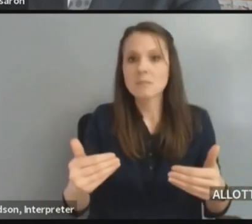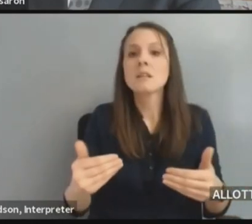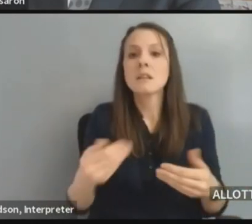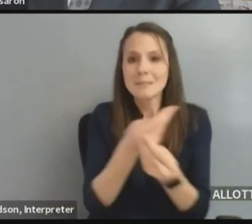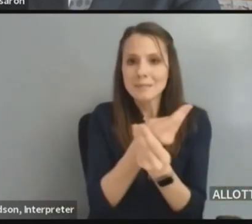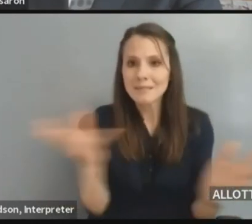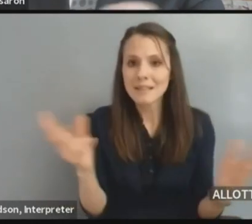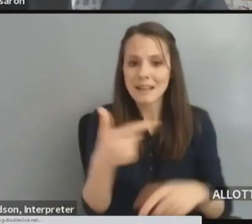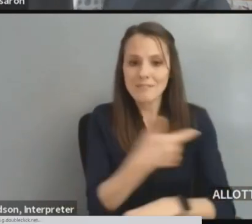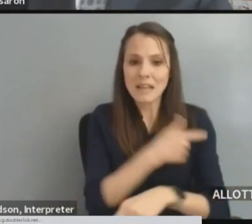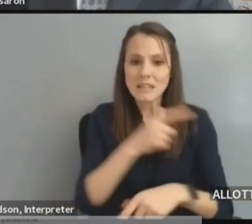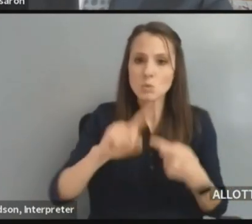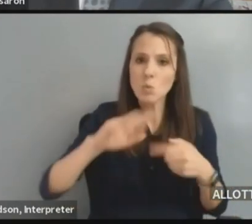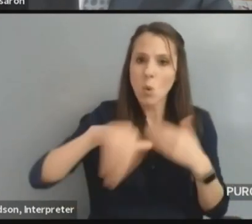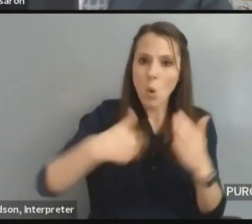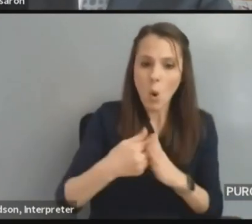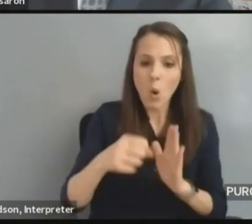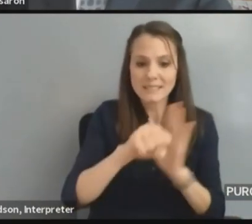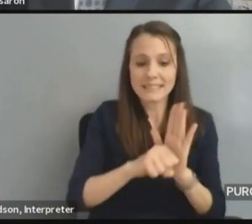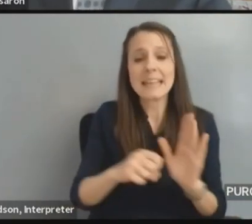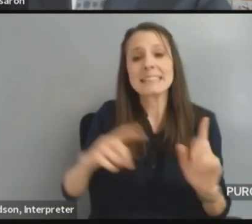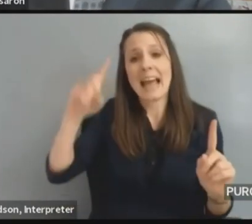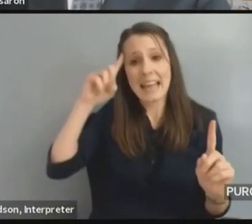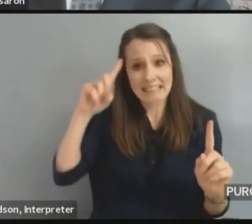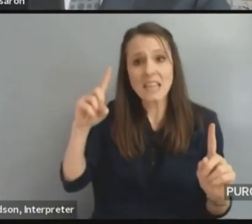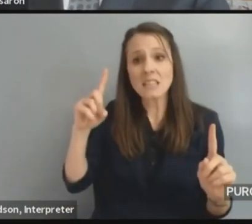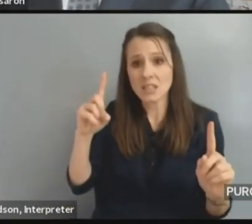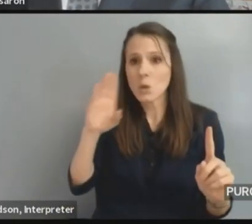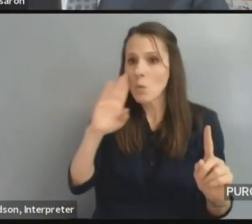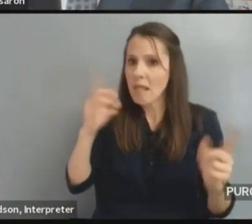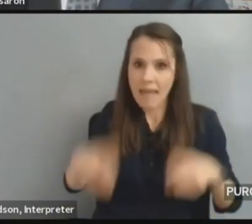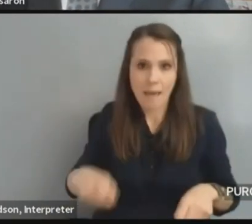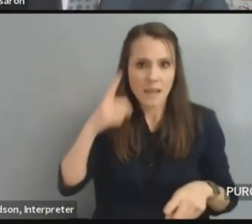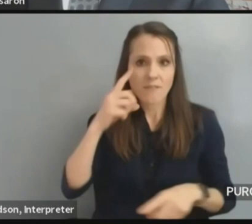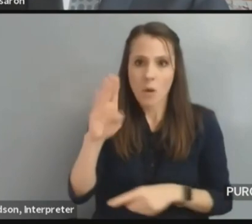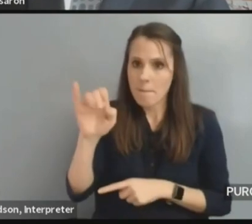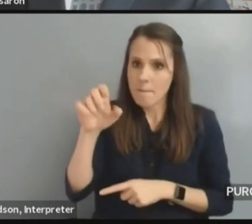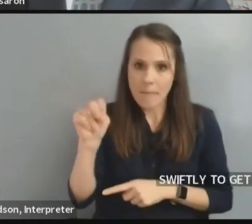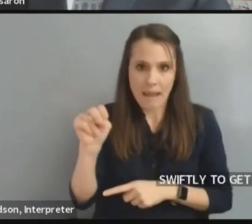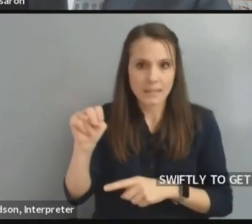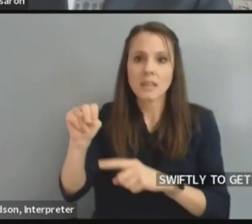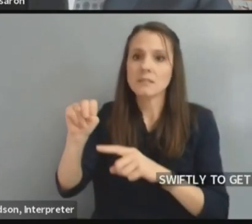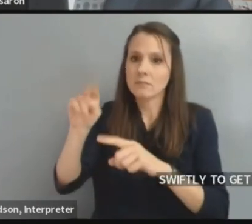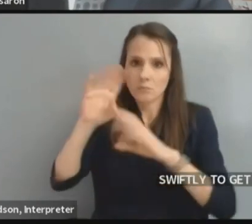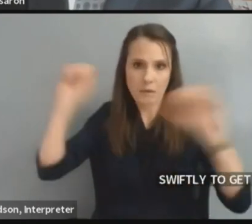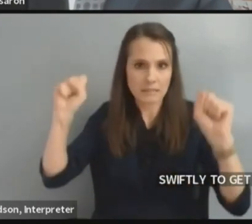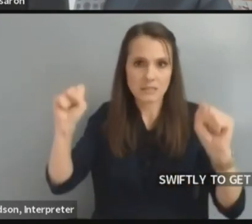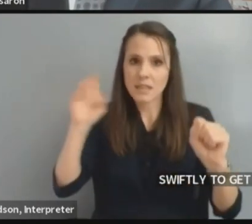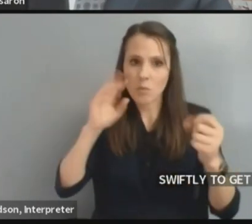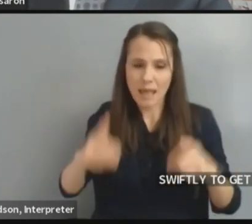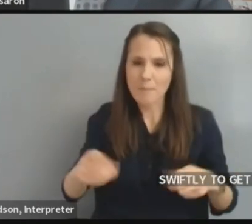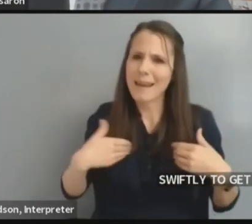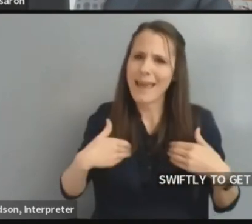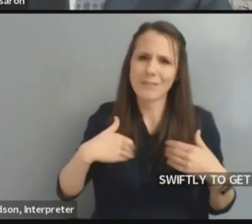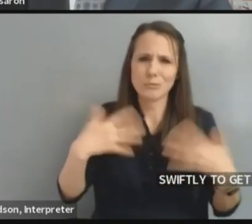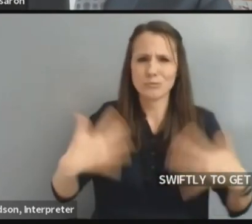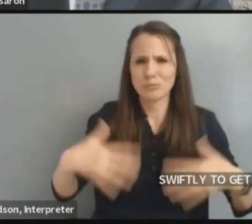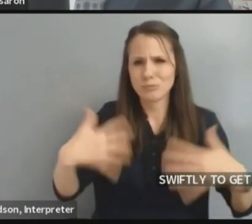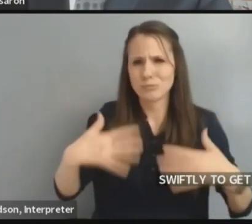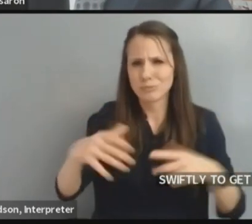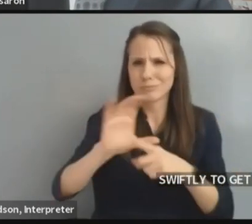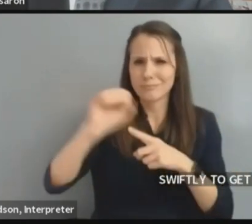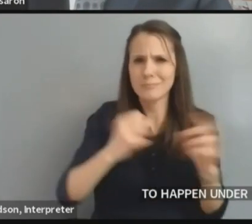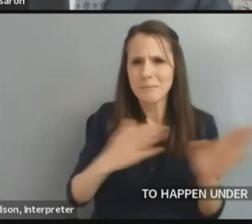the states. I believe that's going to happen under the Biden administration. I know they've got a great plan, and that's why it's crucial that we